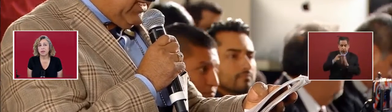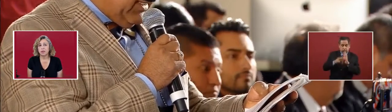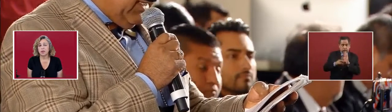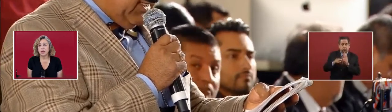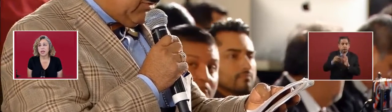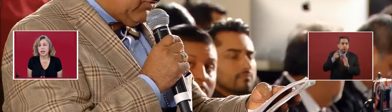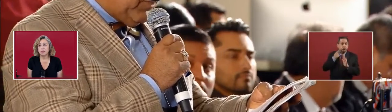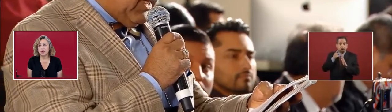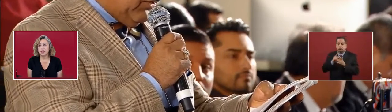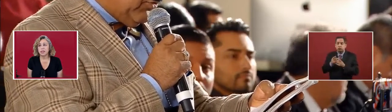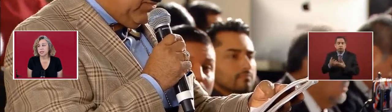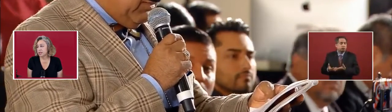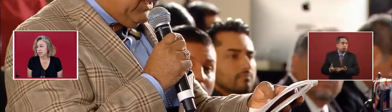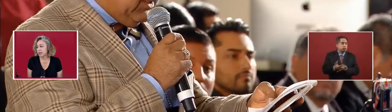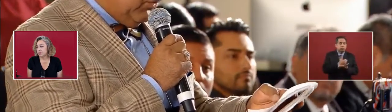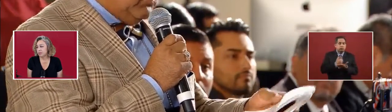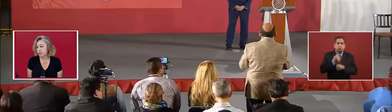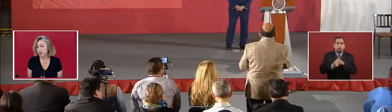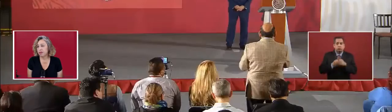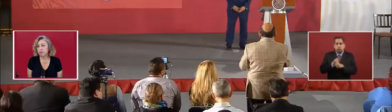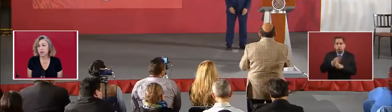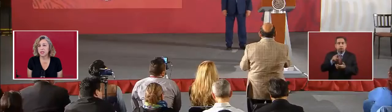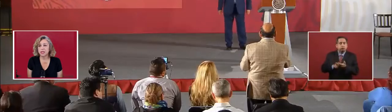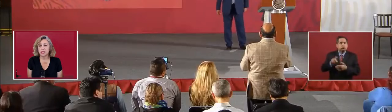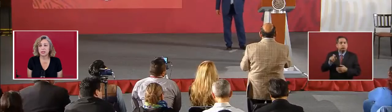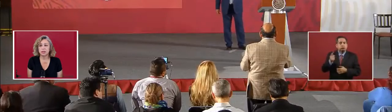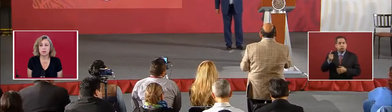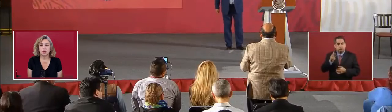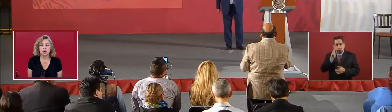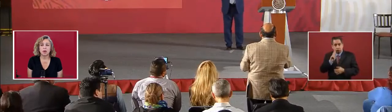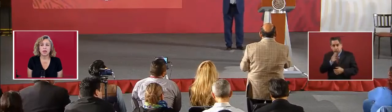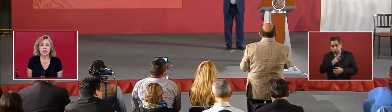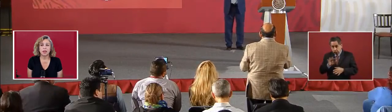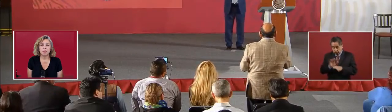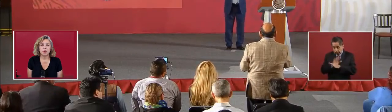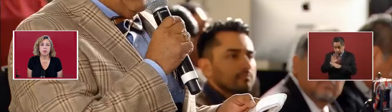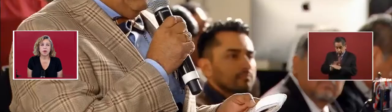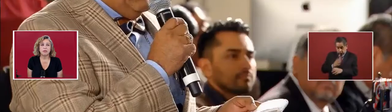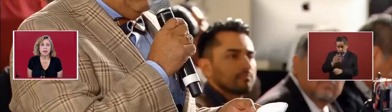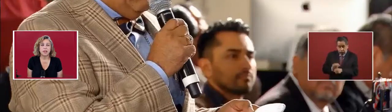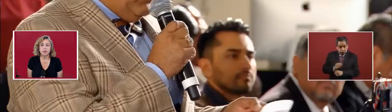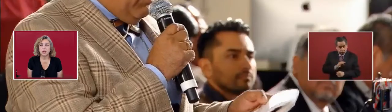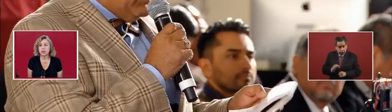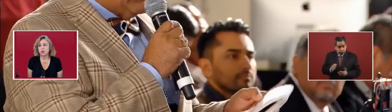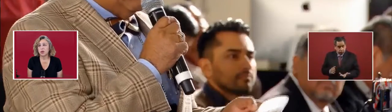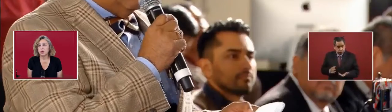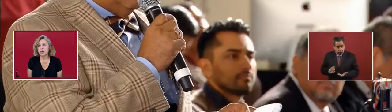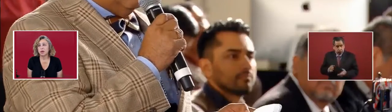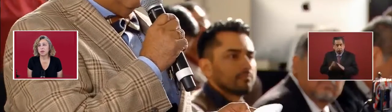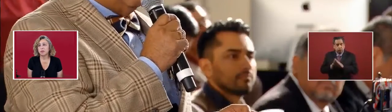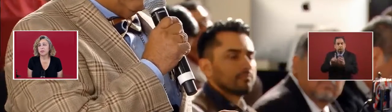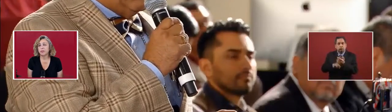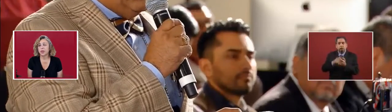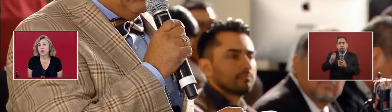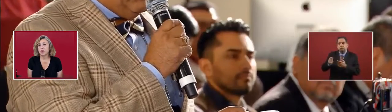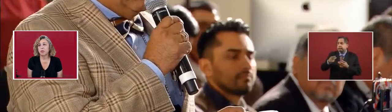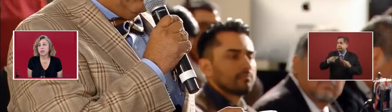And with the alignments of politics, can they be modified in 2021